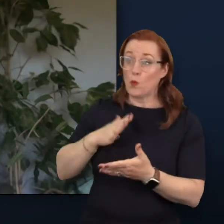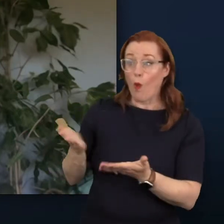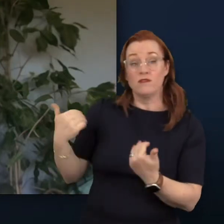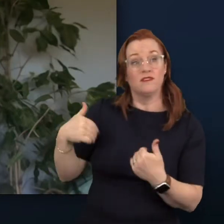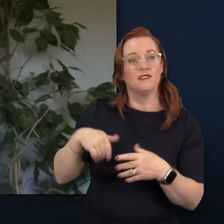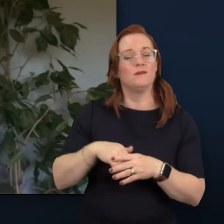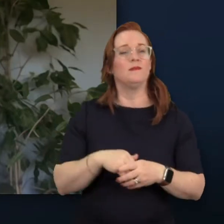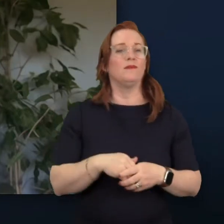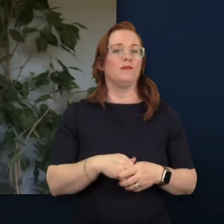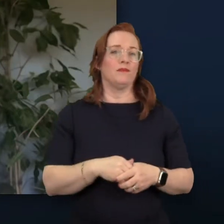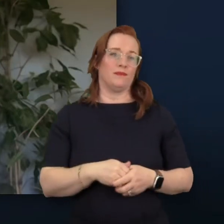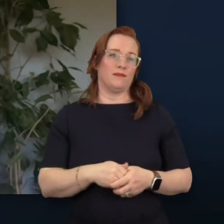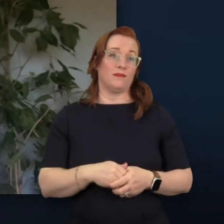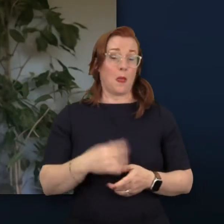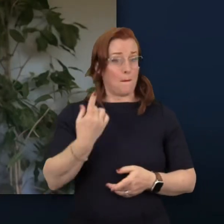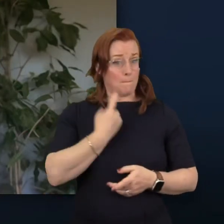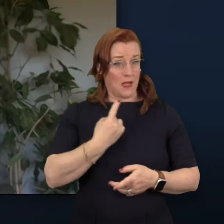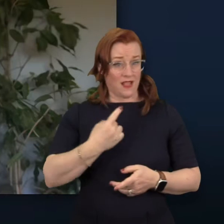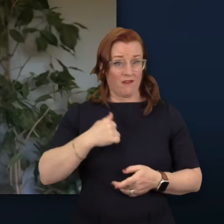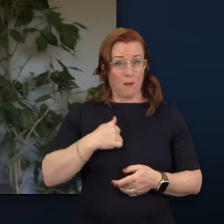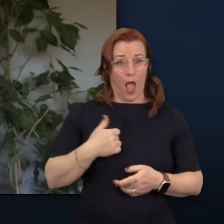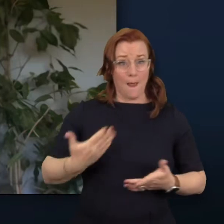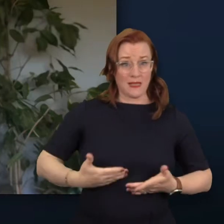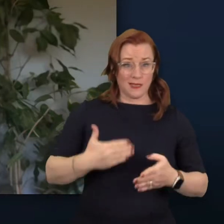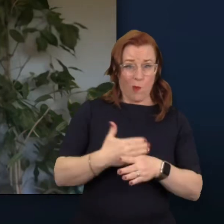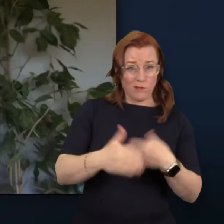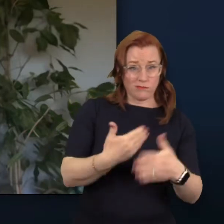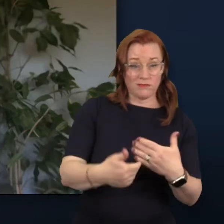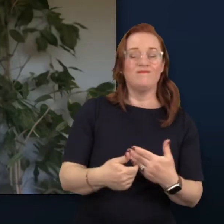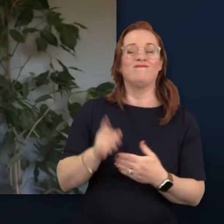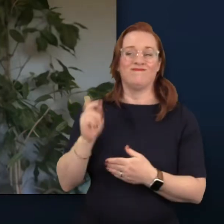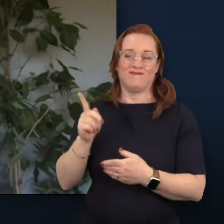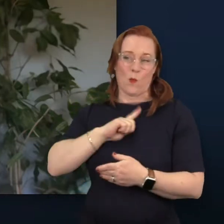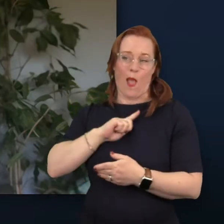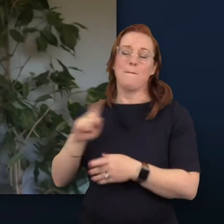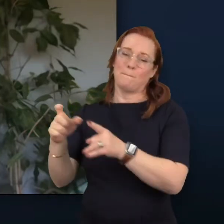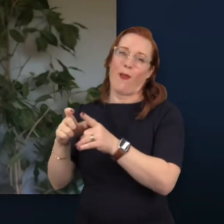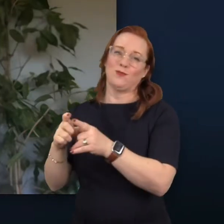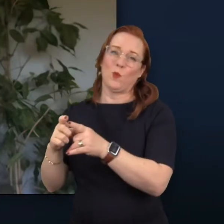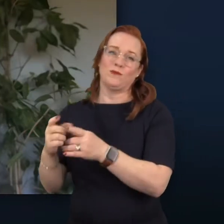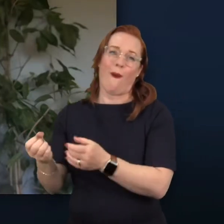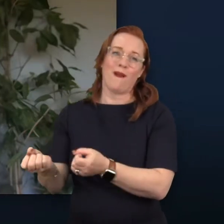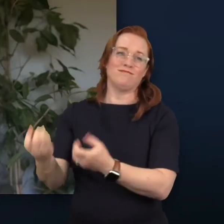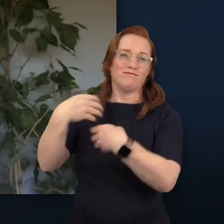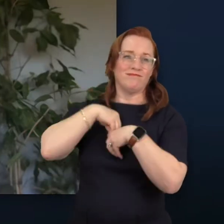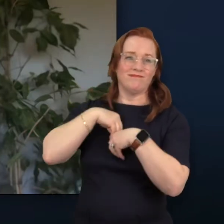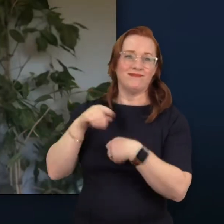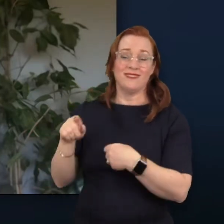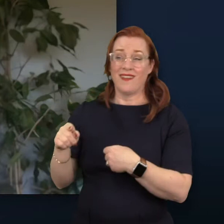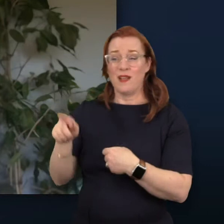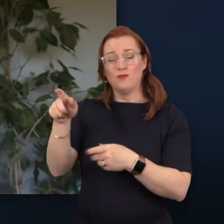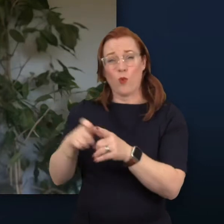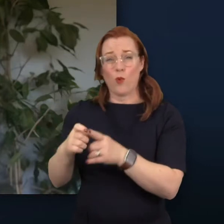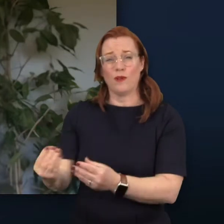I don't think I would be in business today the way that I am without writing to Claire. Claire taught